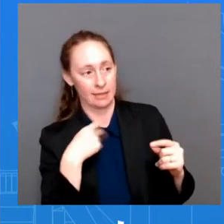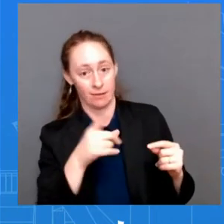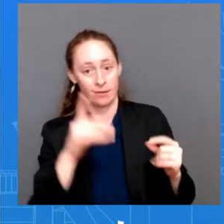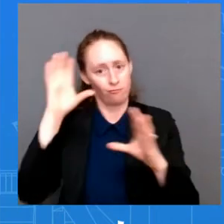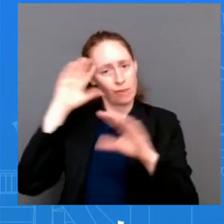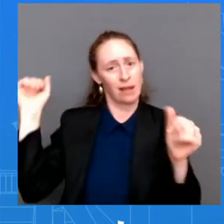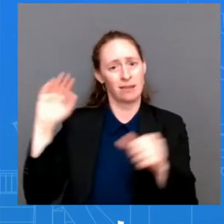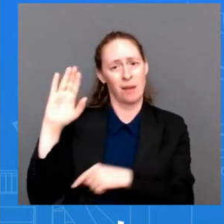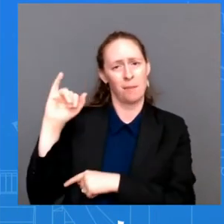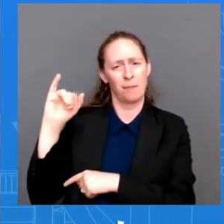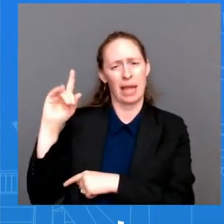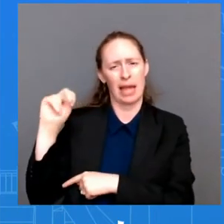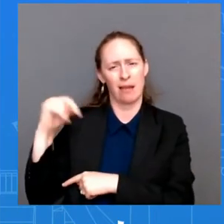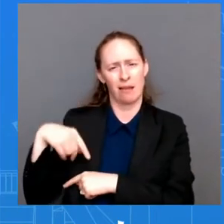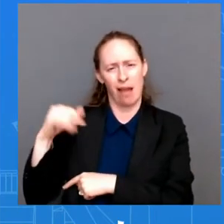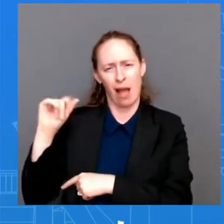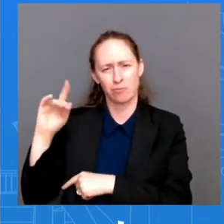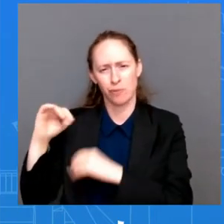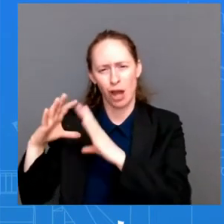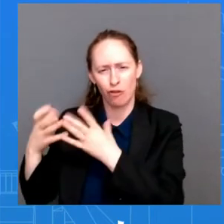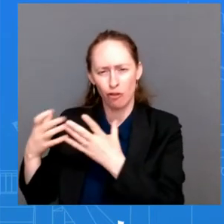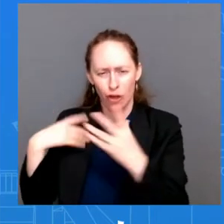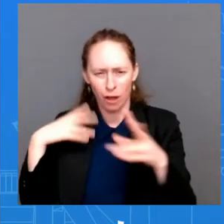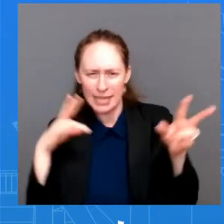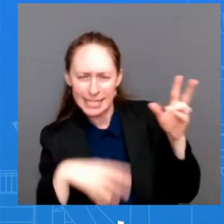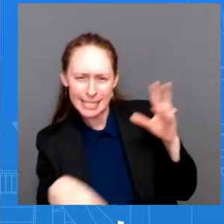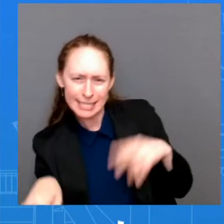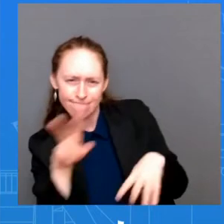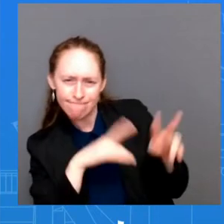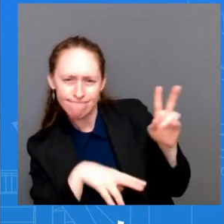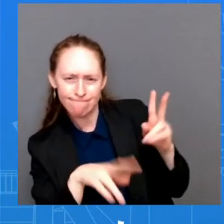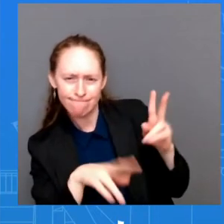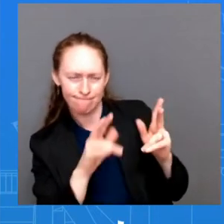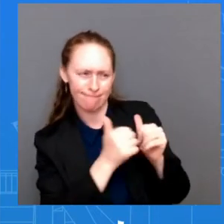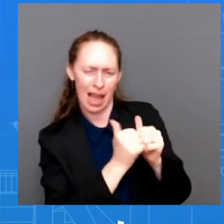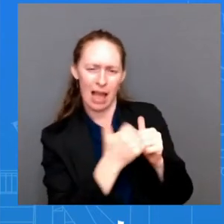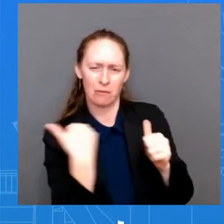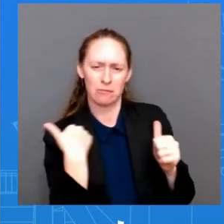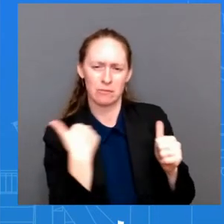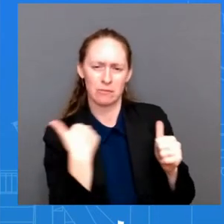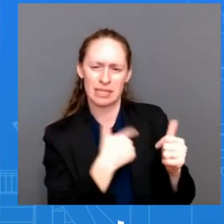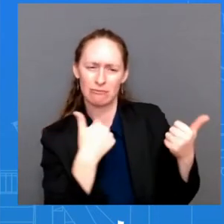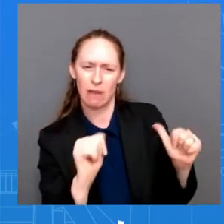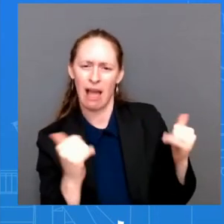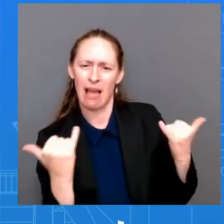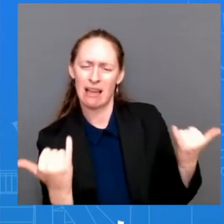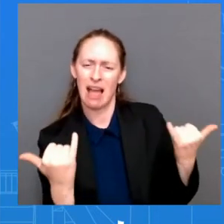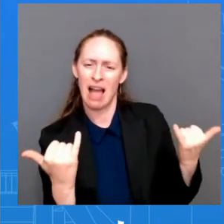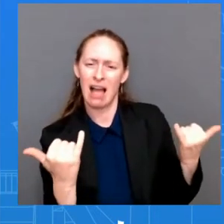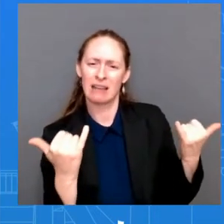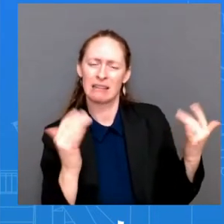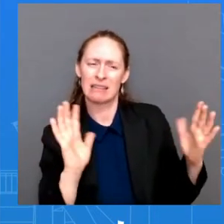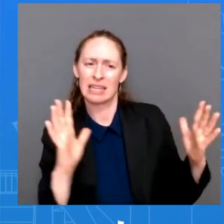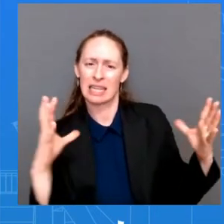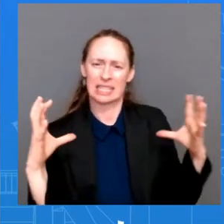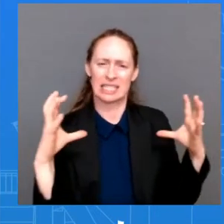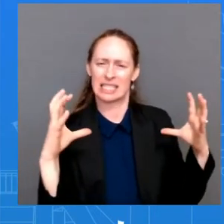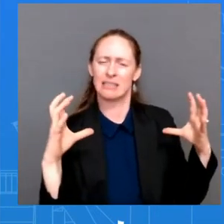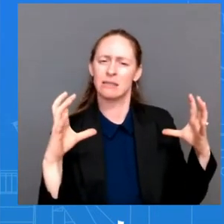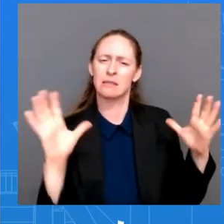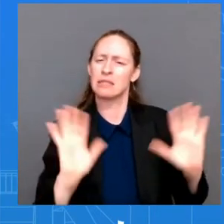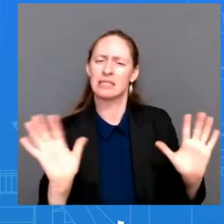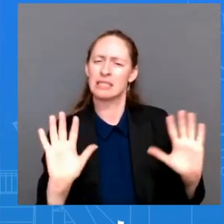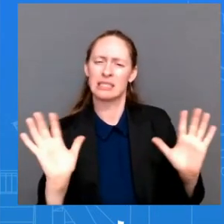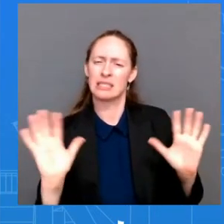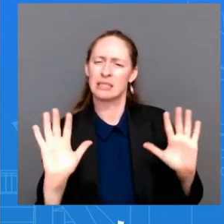to manage tensions and, quite frankly, manage this, one of the most